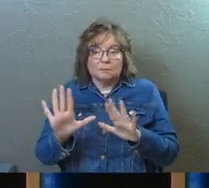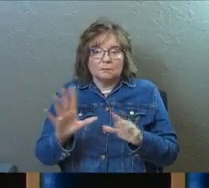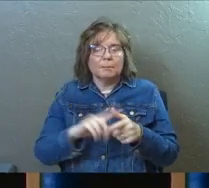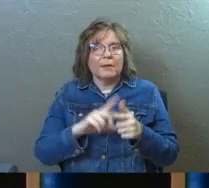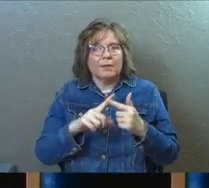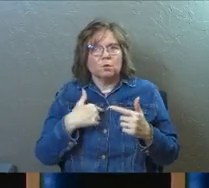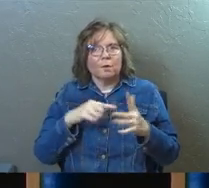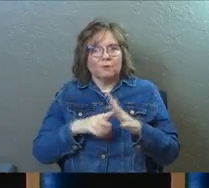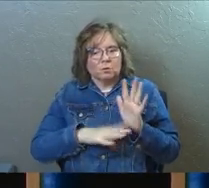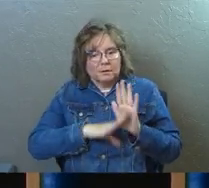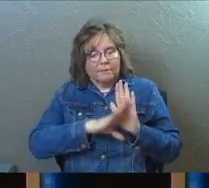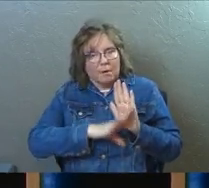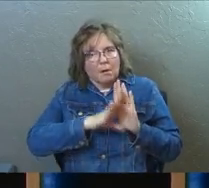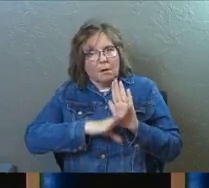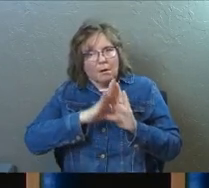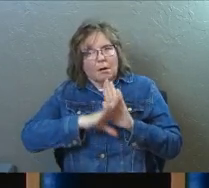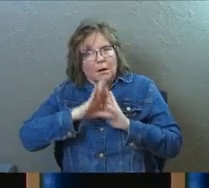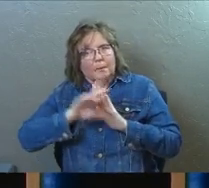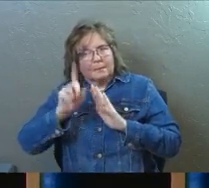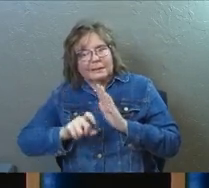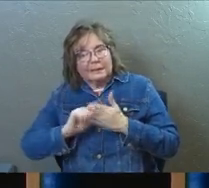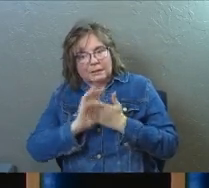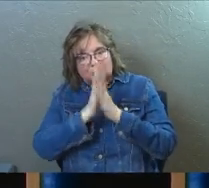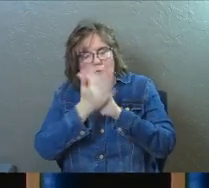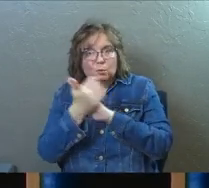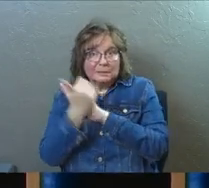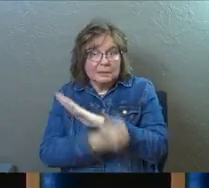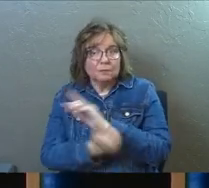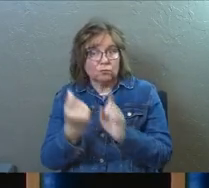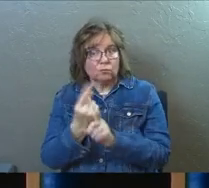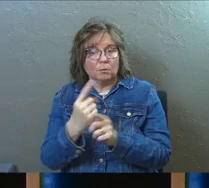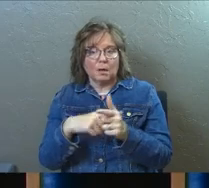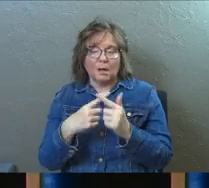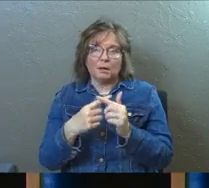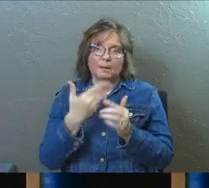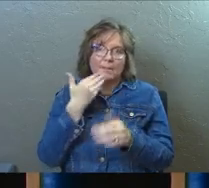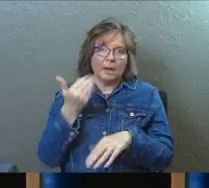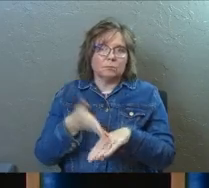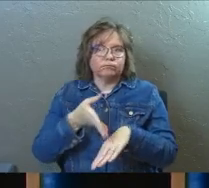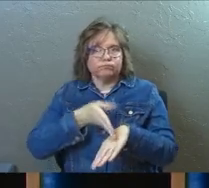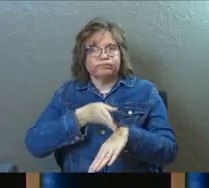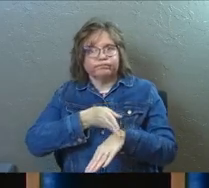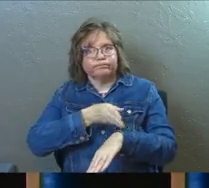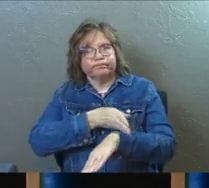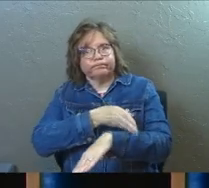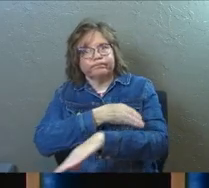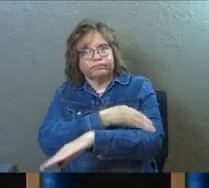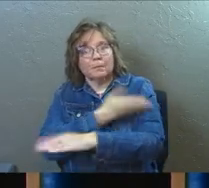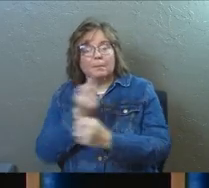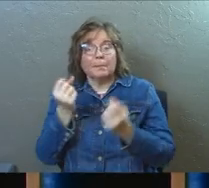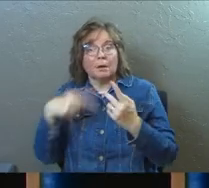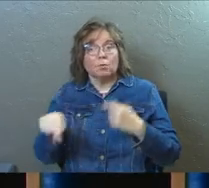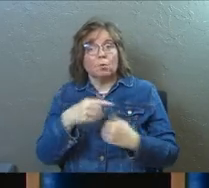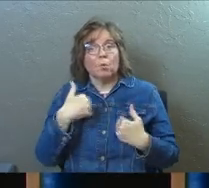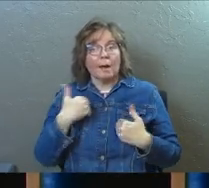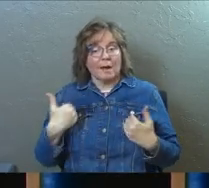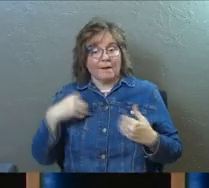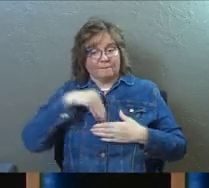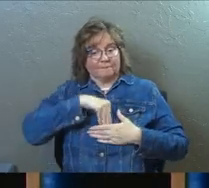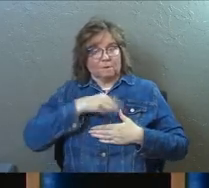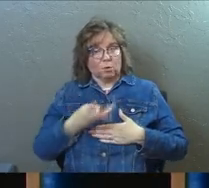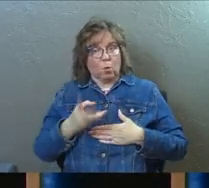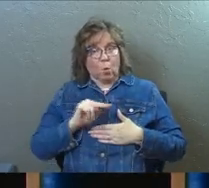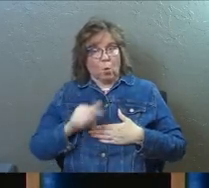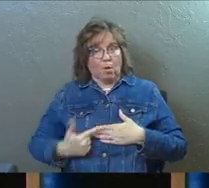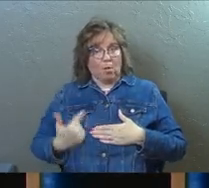And then you've got to start developing those natural talents into skills, right? And you get better and better and better at it. A lot of you guys have got those things in